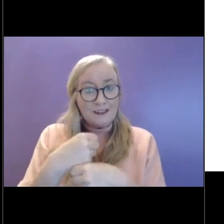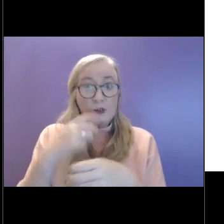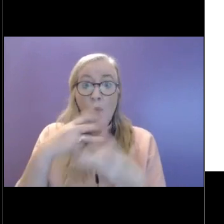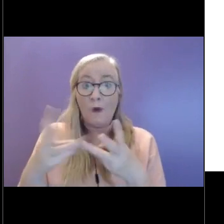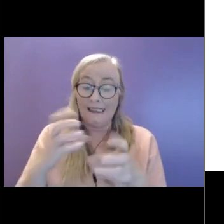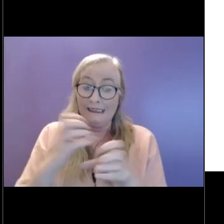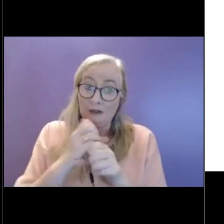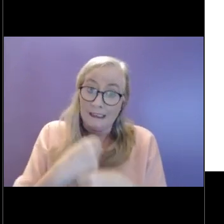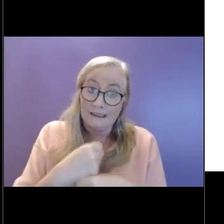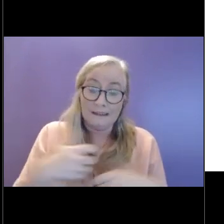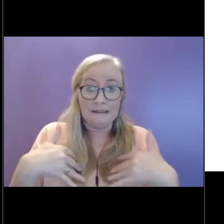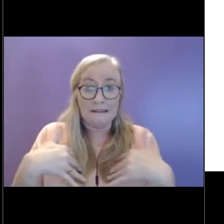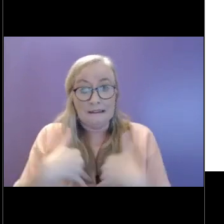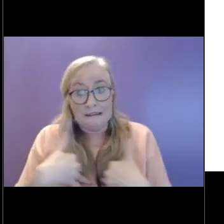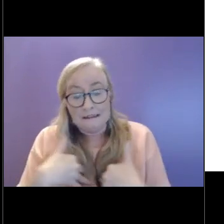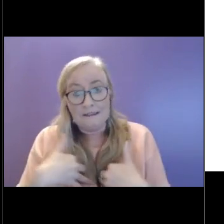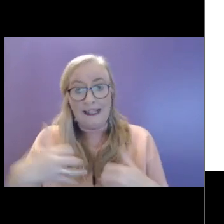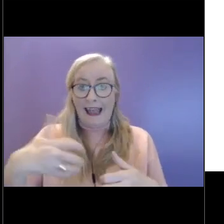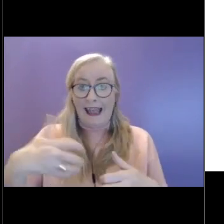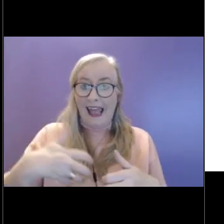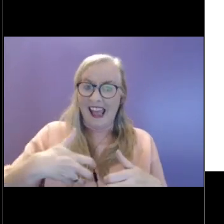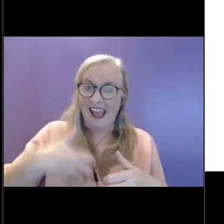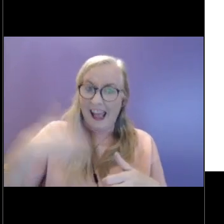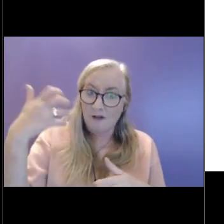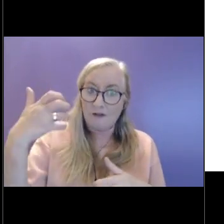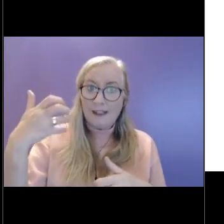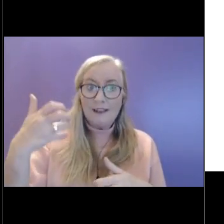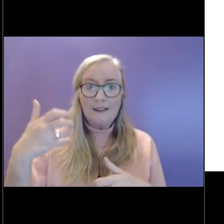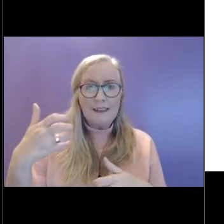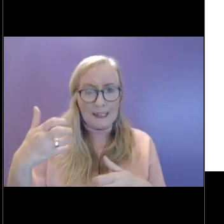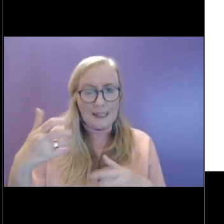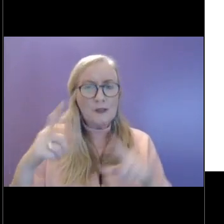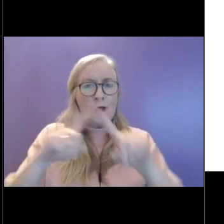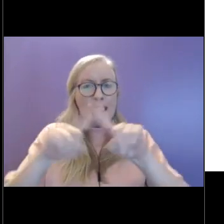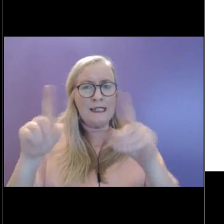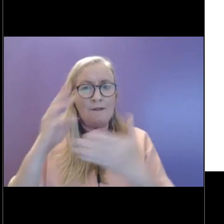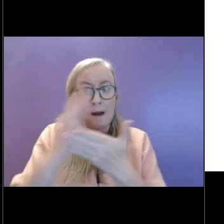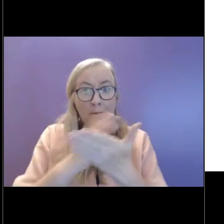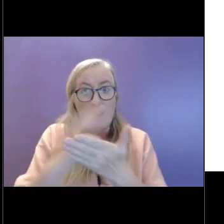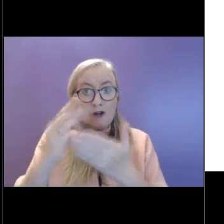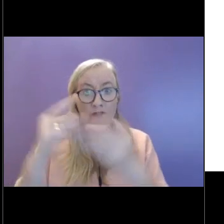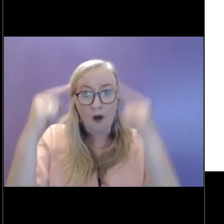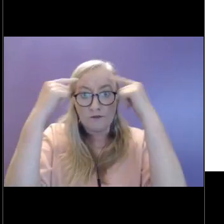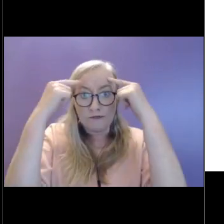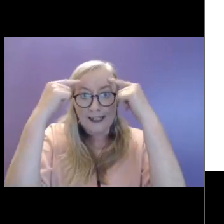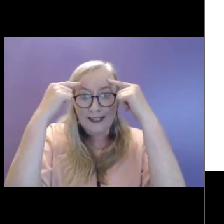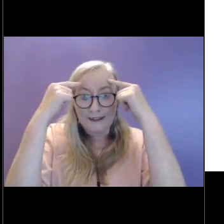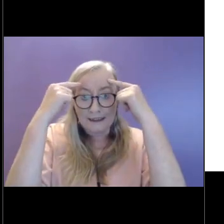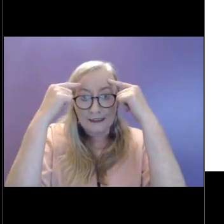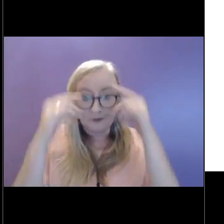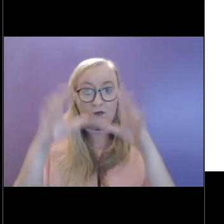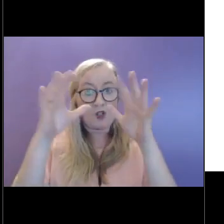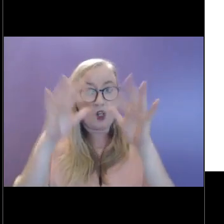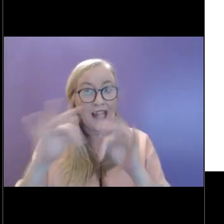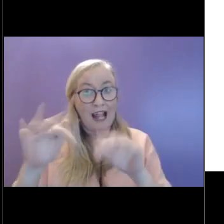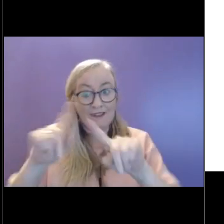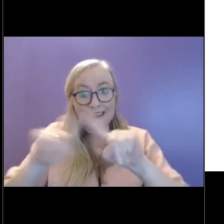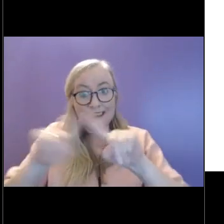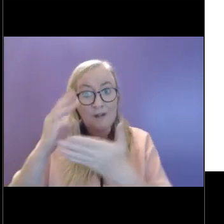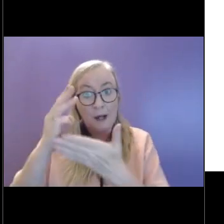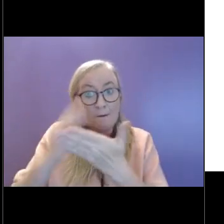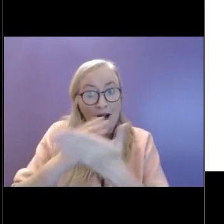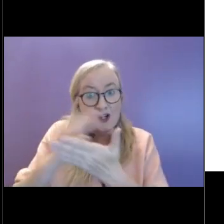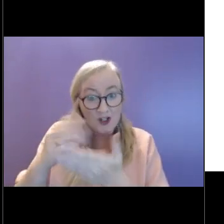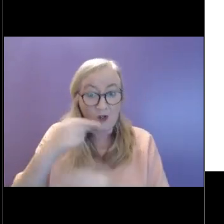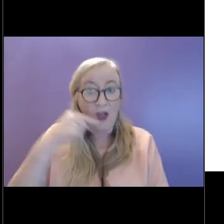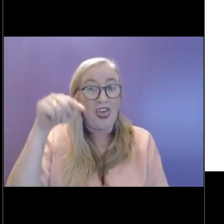anxious, angry, we have different parts of the brain that all look after different, different functions. So in this